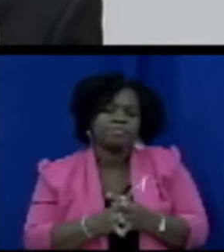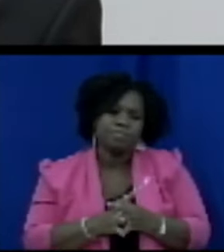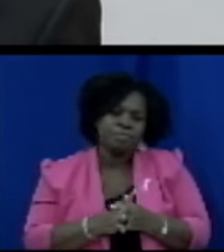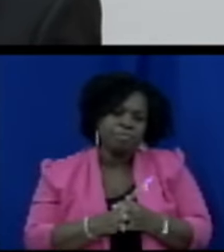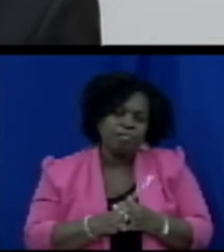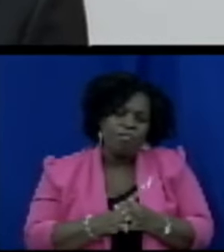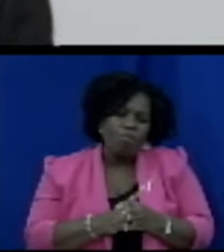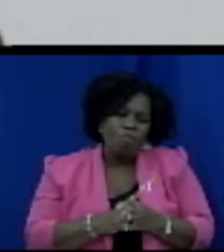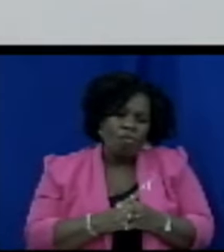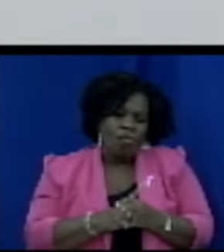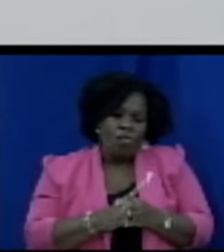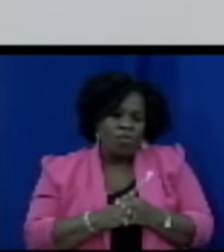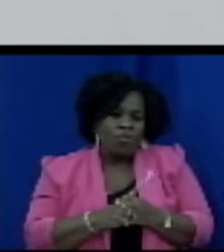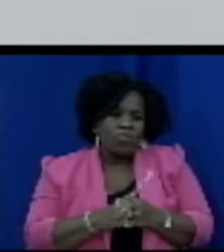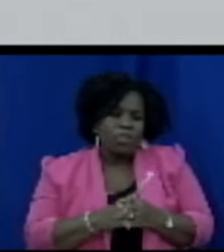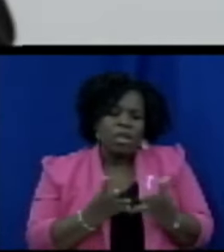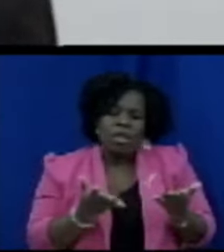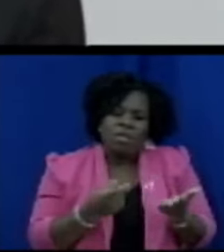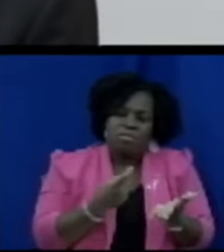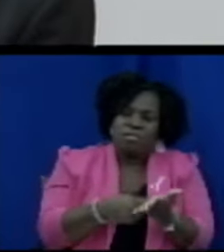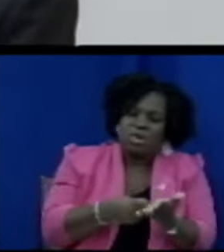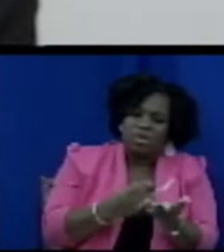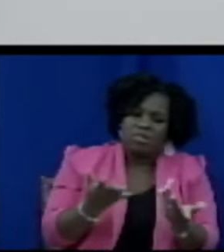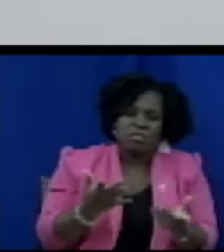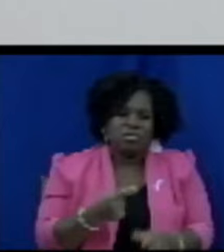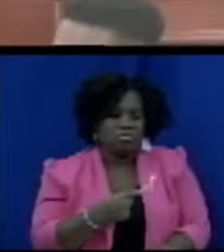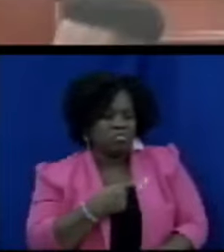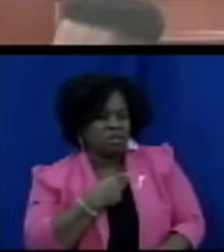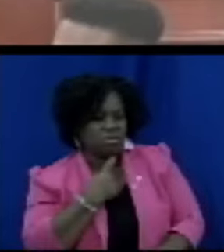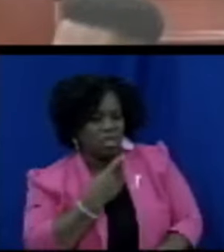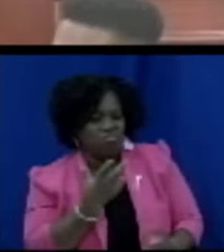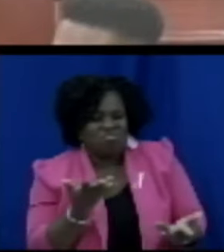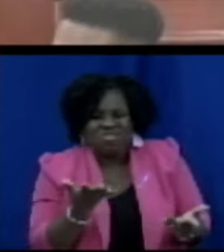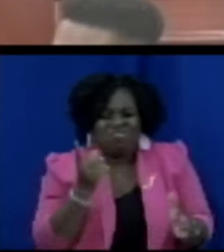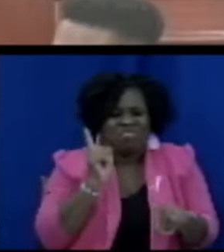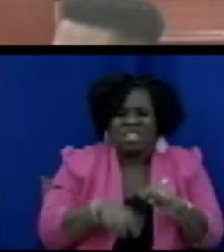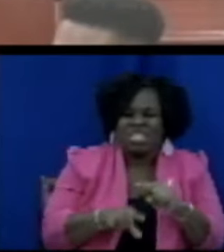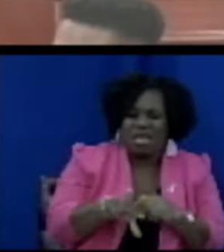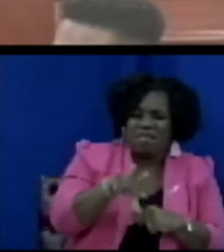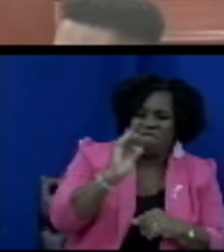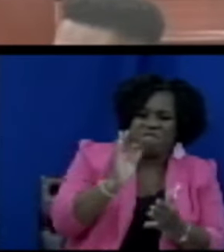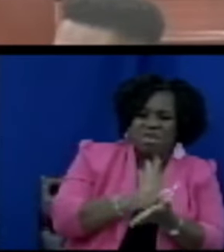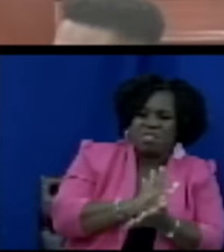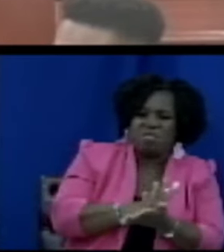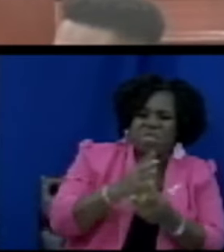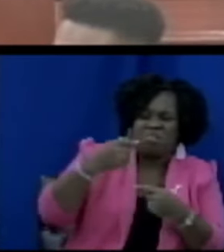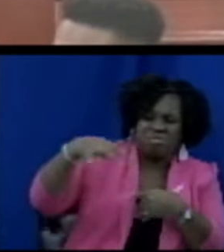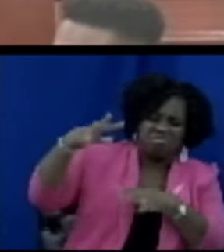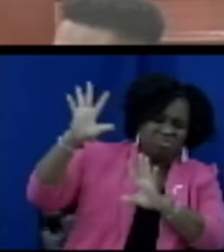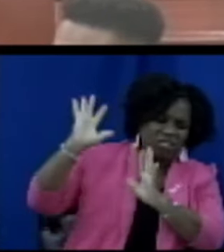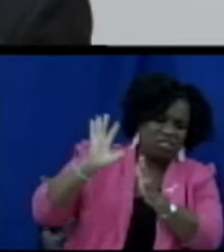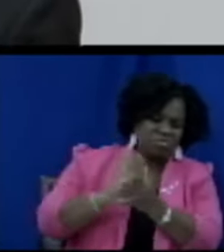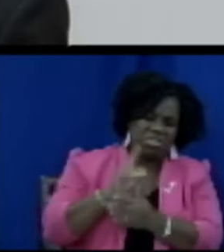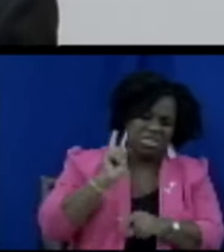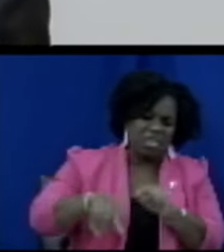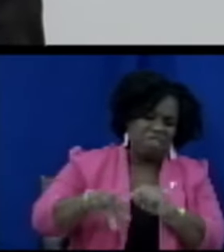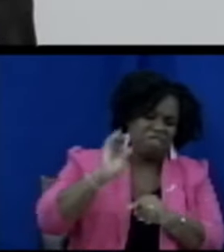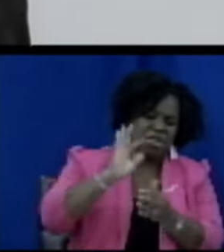it costs one so he may say show me and he may say well I can't find the documents now go away or something